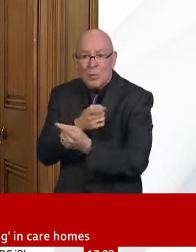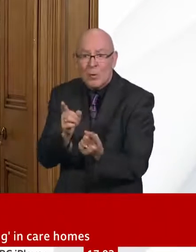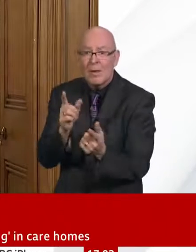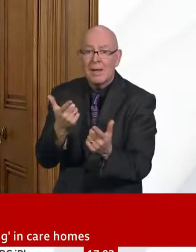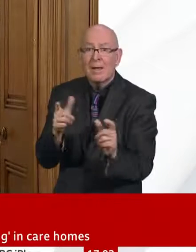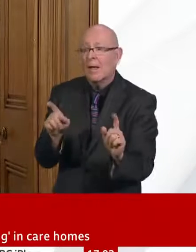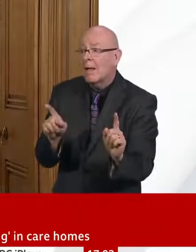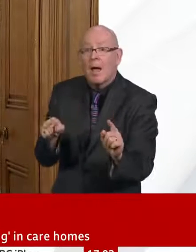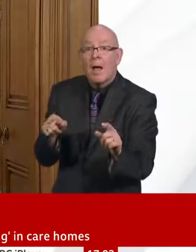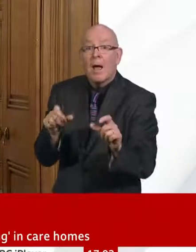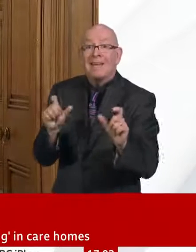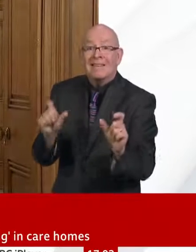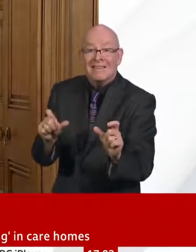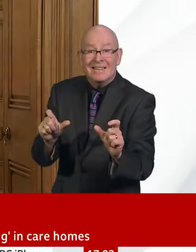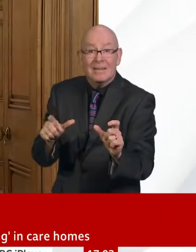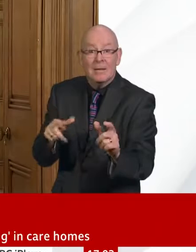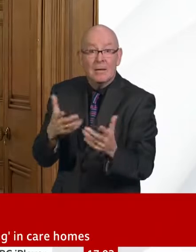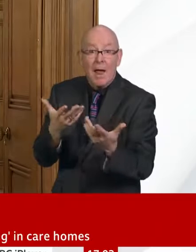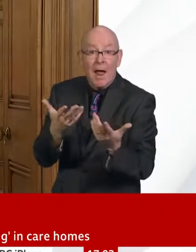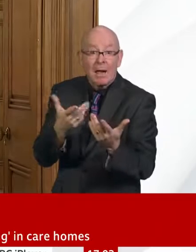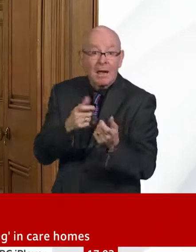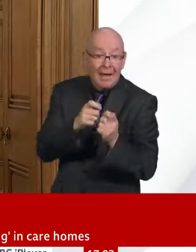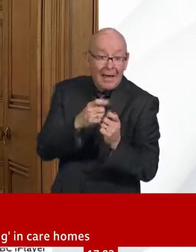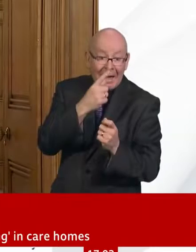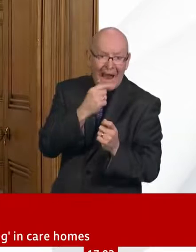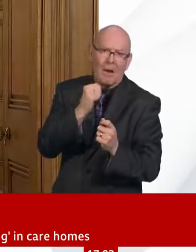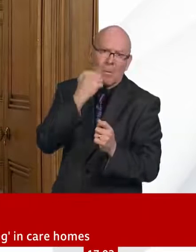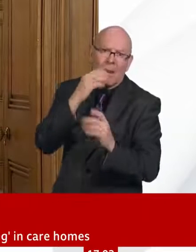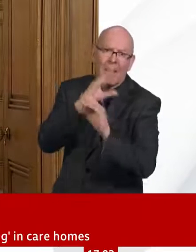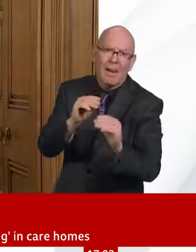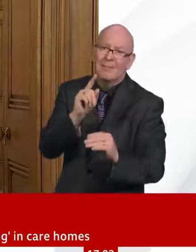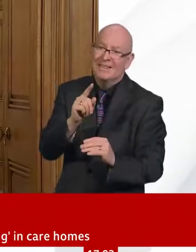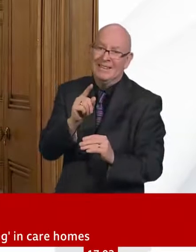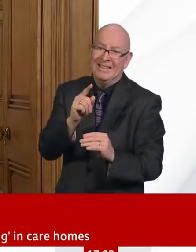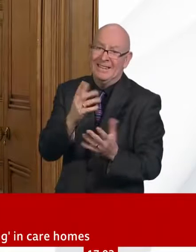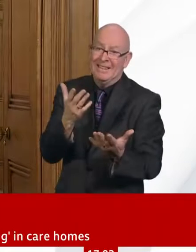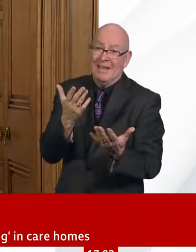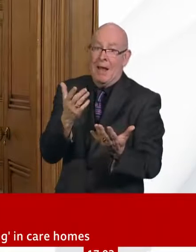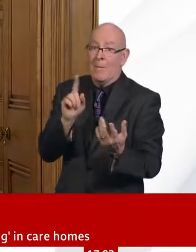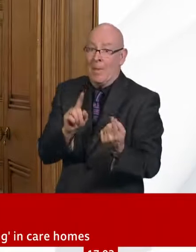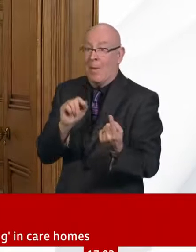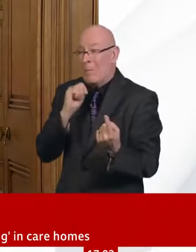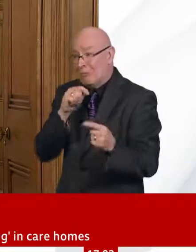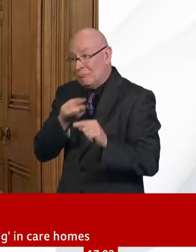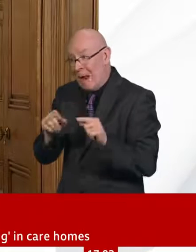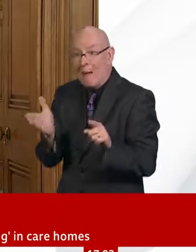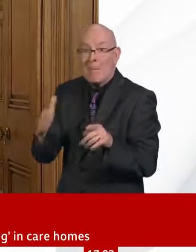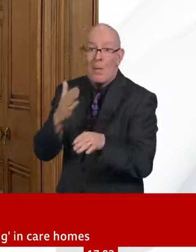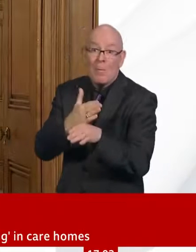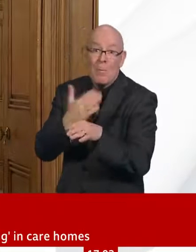today have been clear that if we had not taken the actions we have, the situation would be much worse.